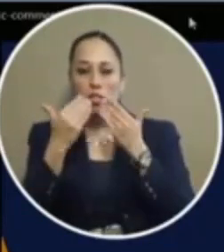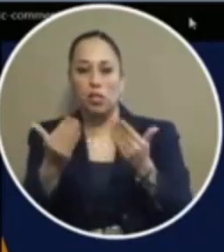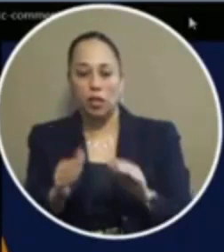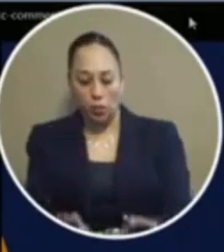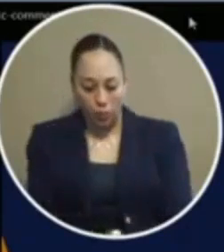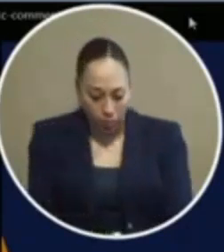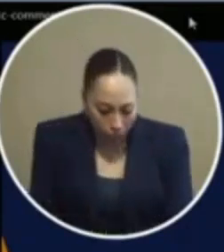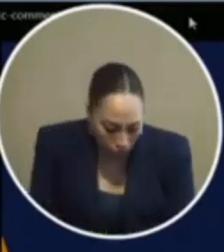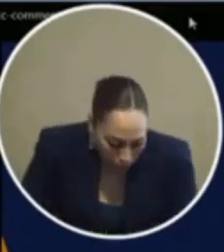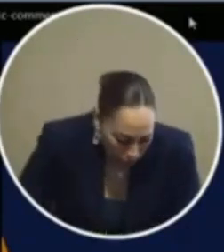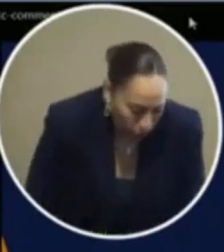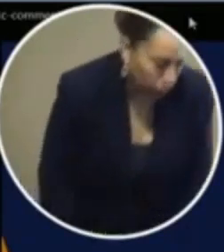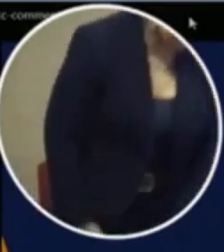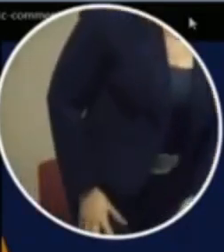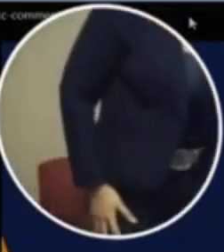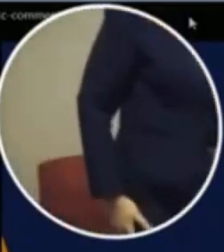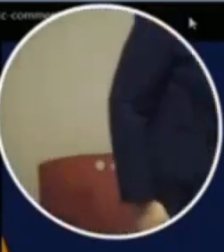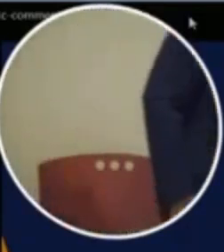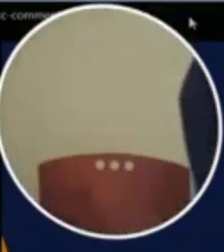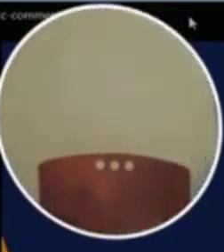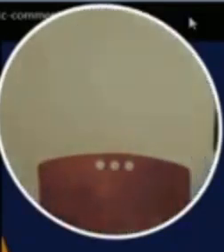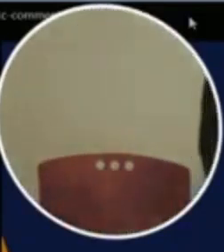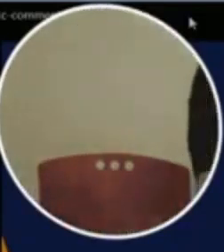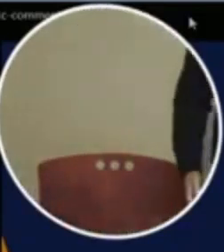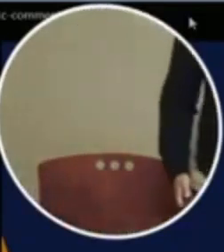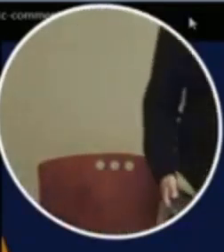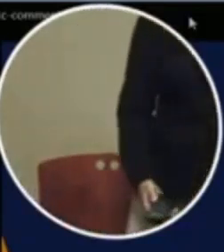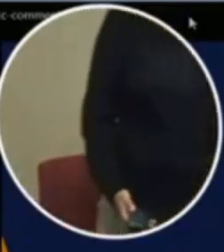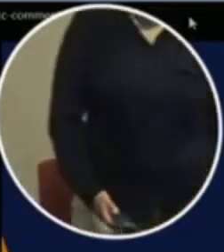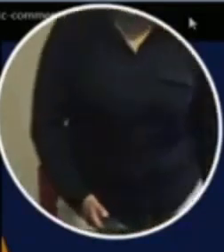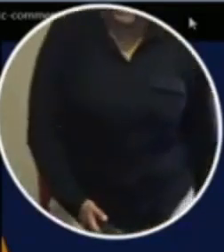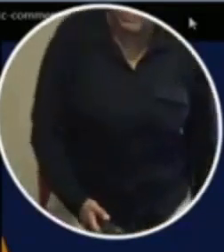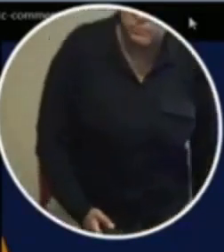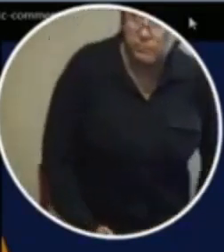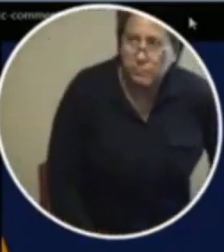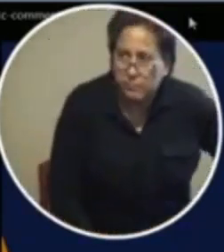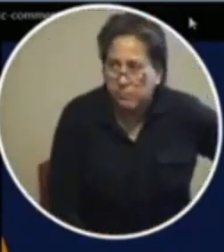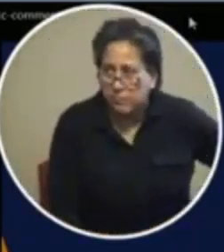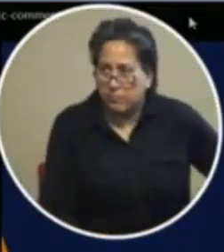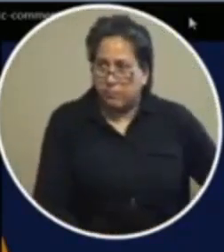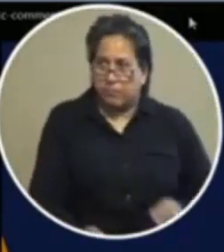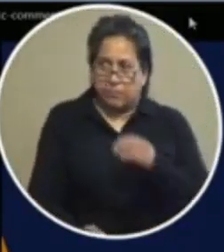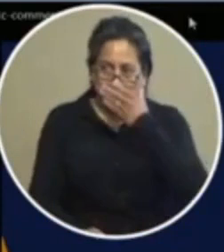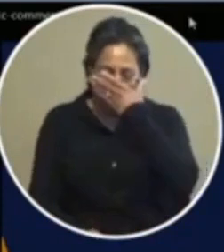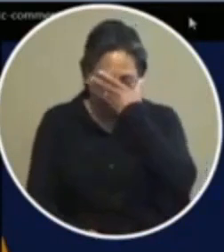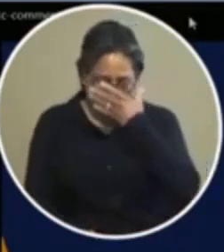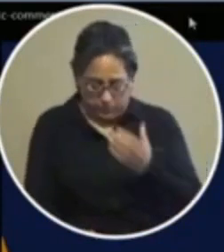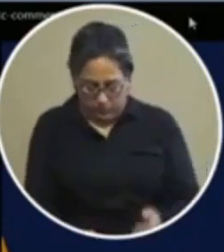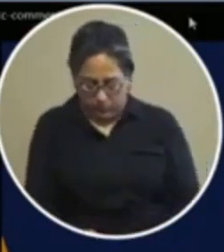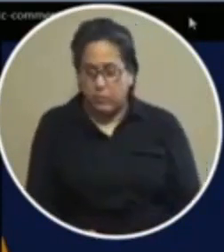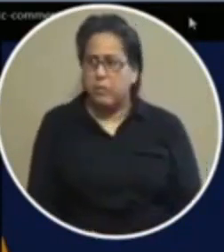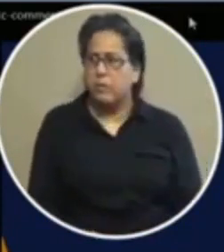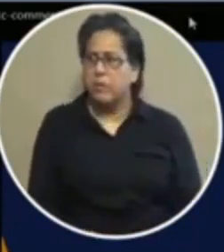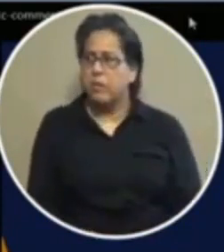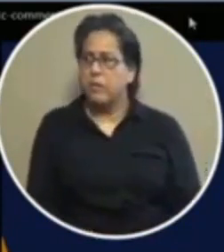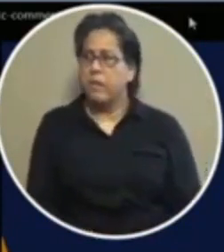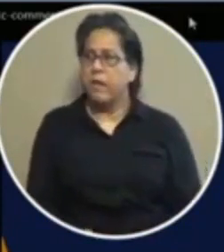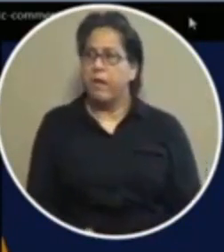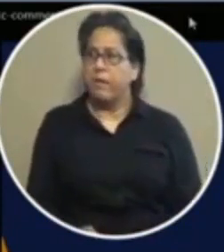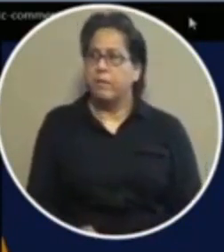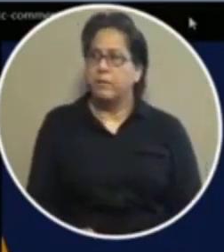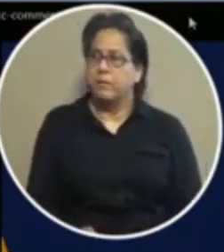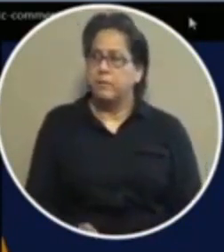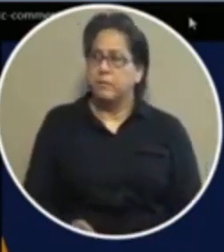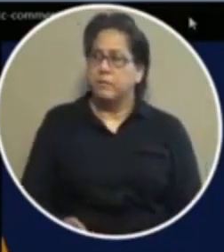bye i see one more caller in the queue if you're mr raul moran or javier gutierrez you may press star